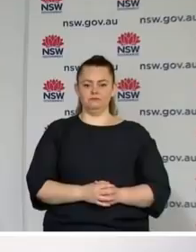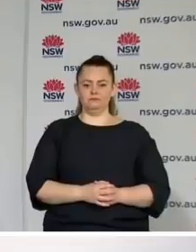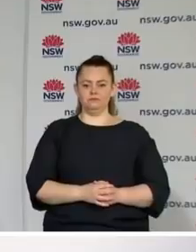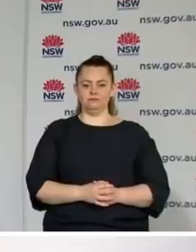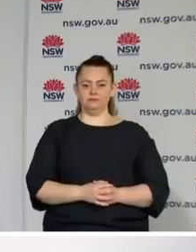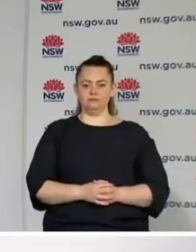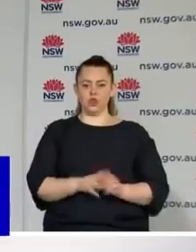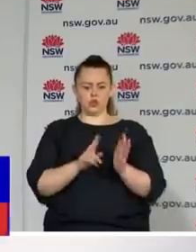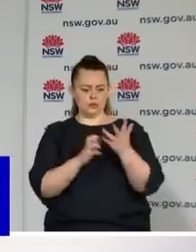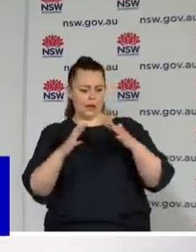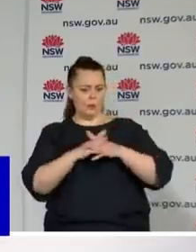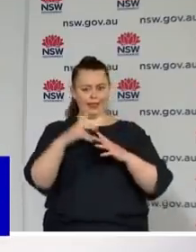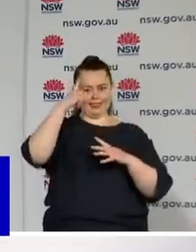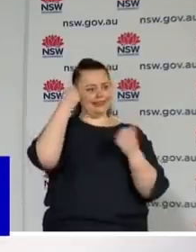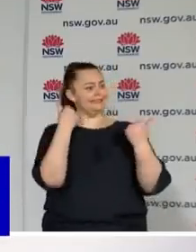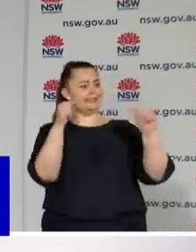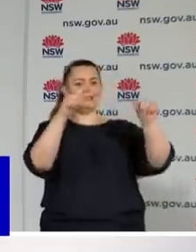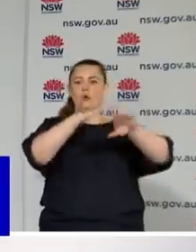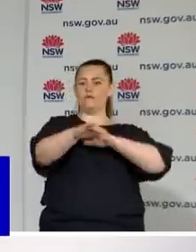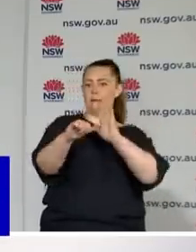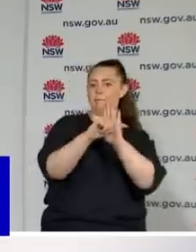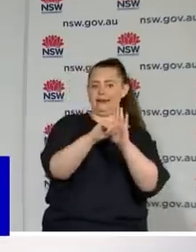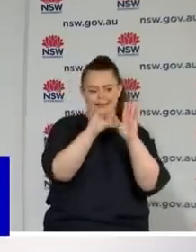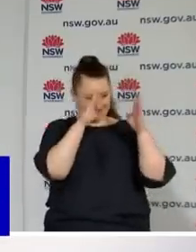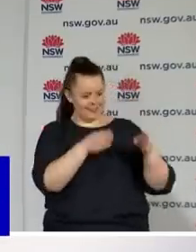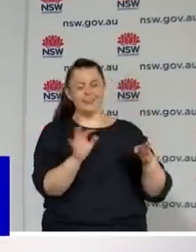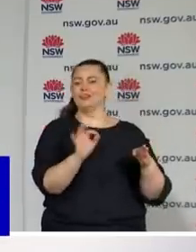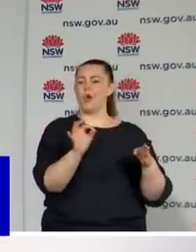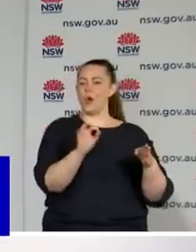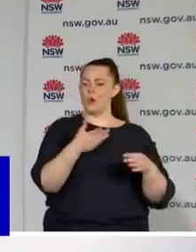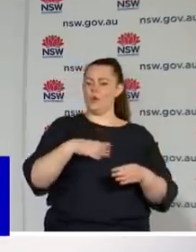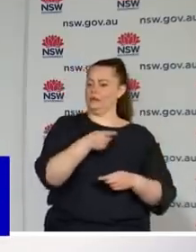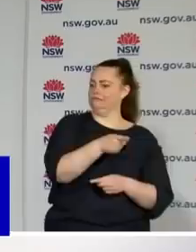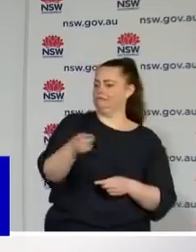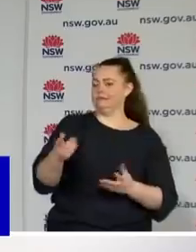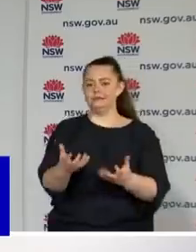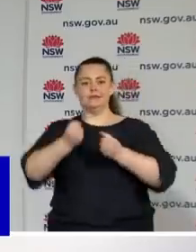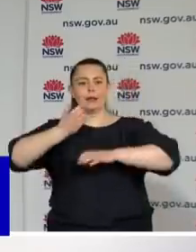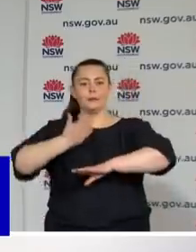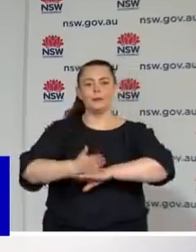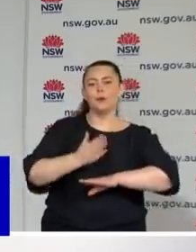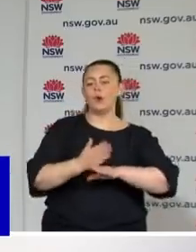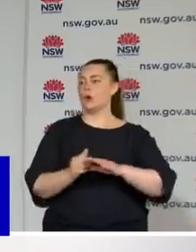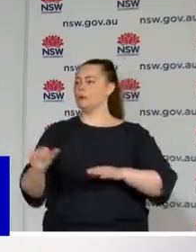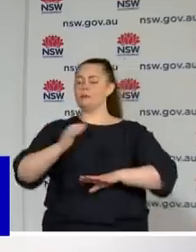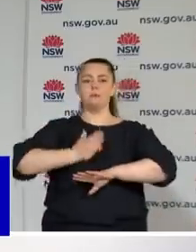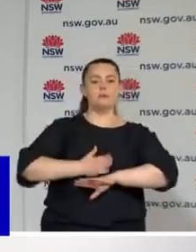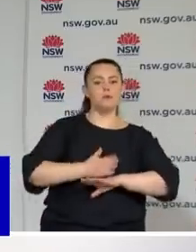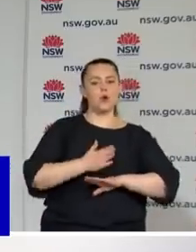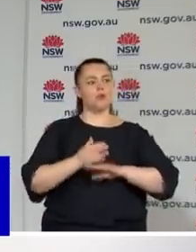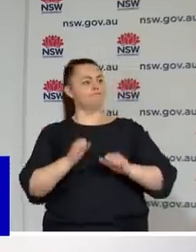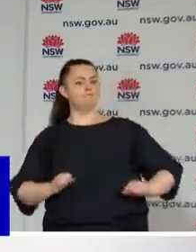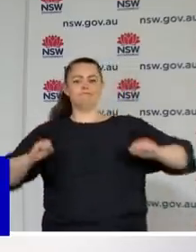position, but keeping as many people in work and as many businesses in business during this difficult time. And that's why today